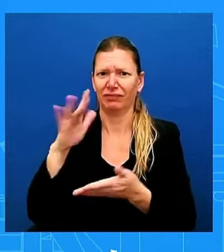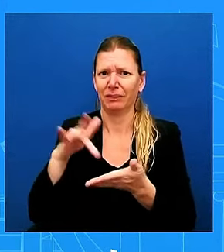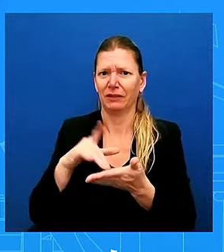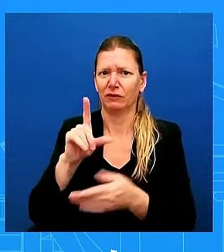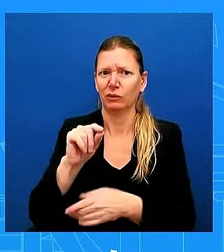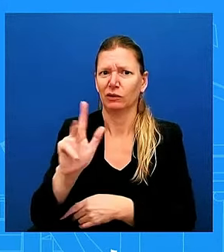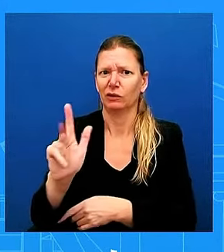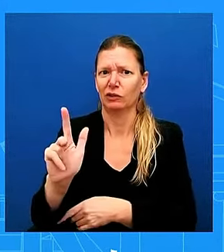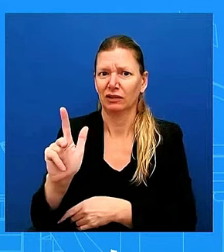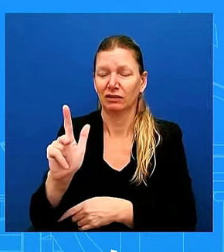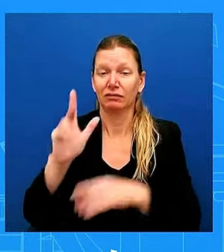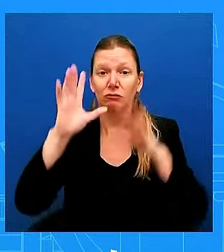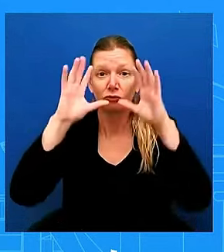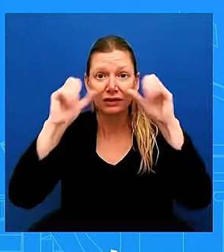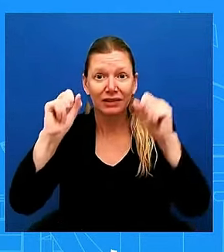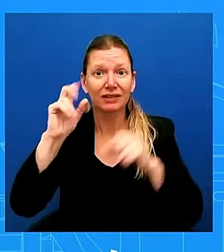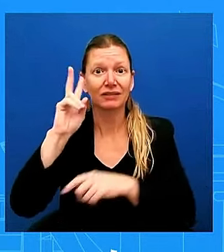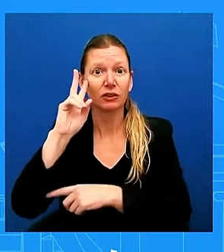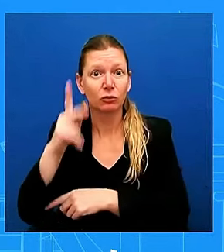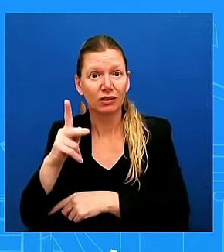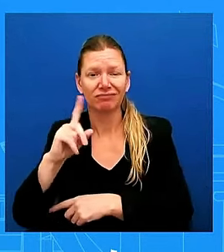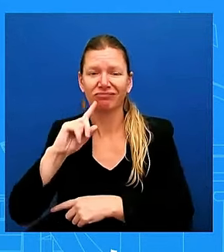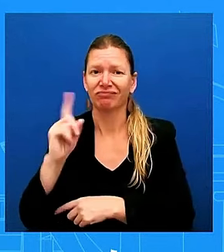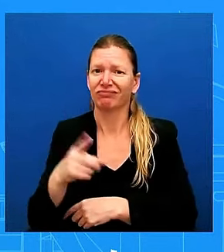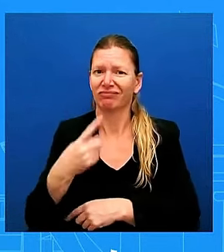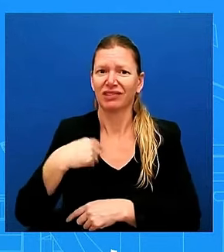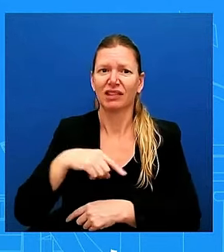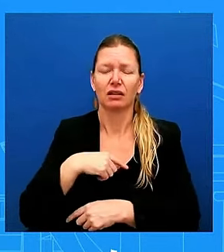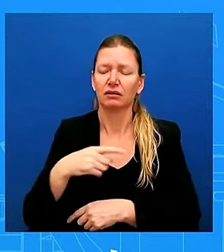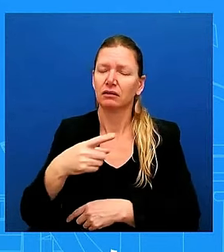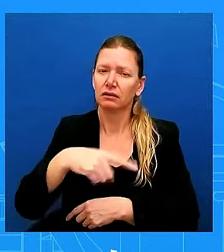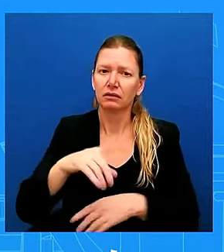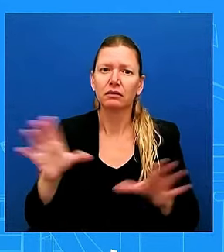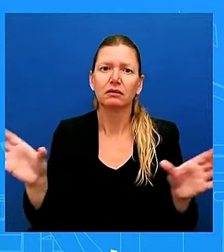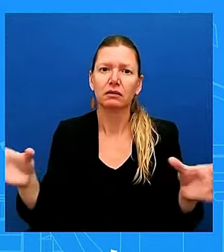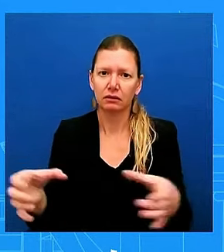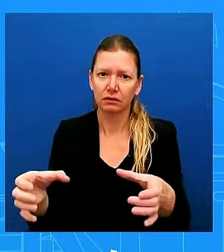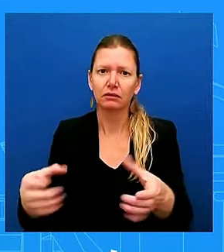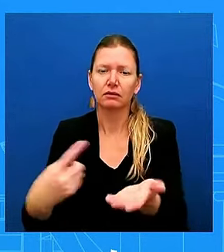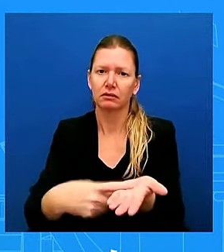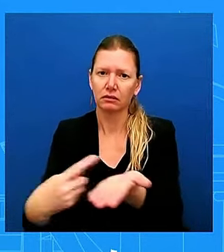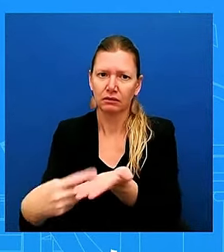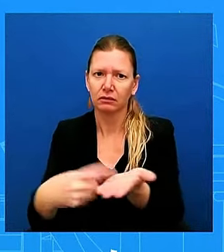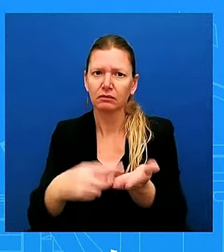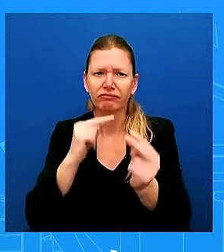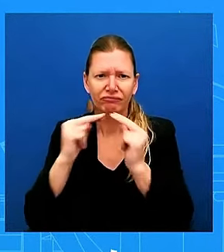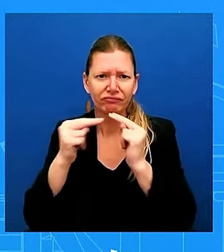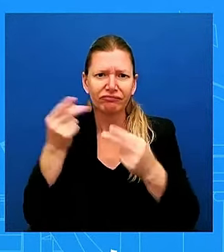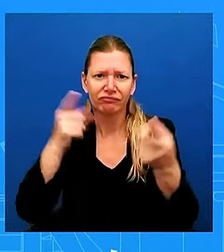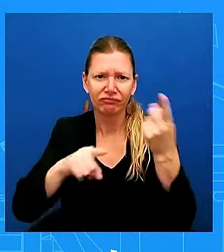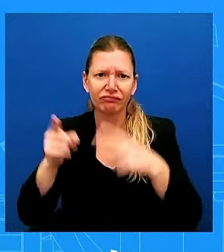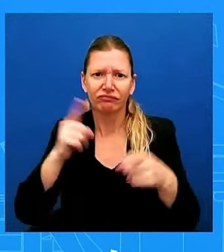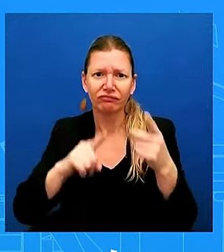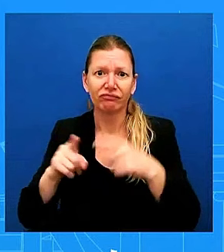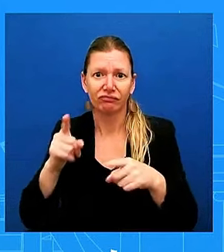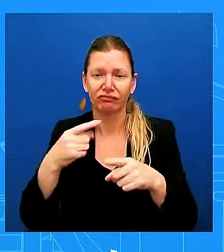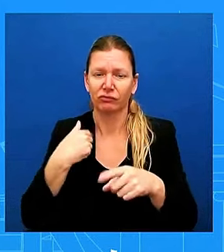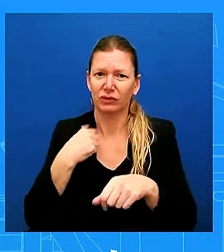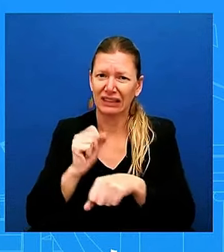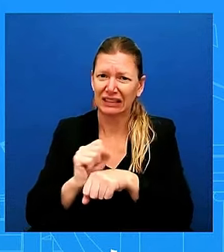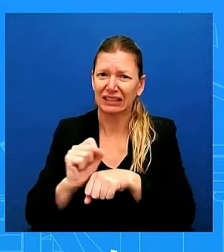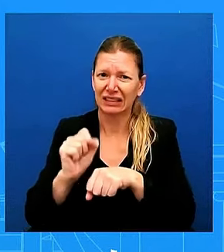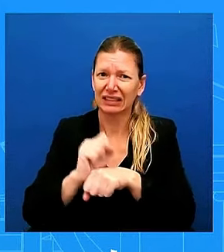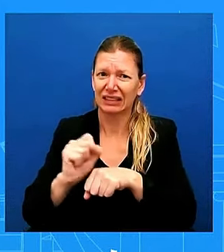the parties back to the table to reach a good deal. We worked around the clock to help them